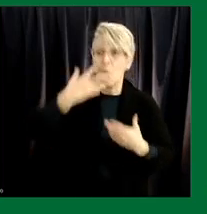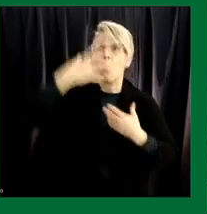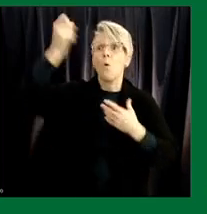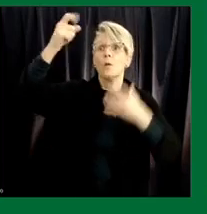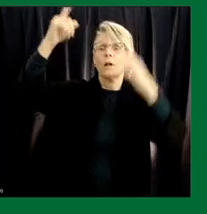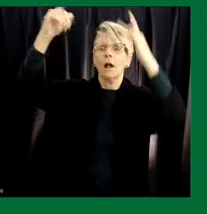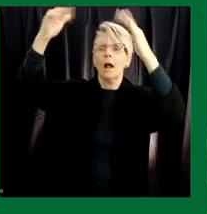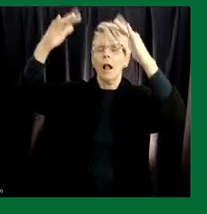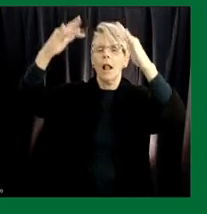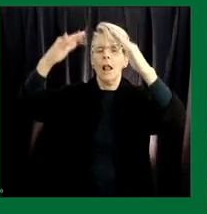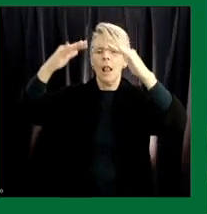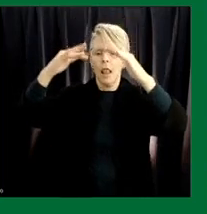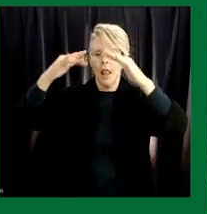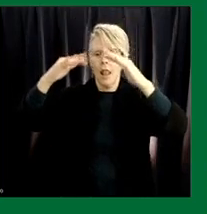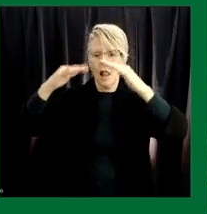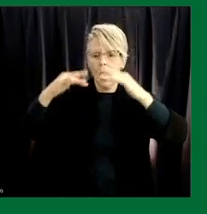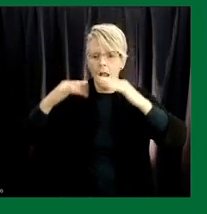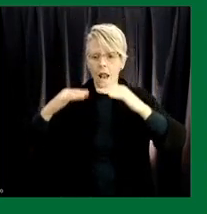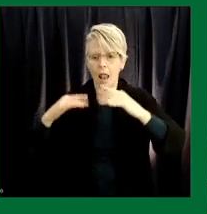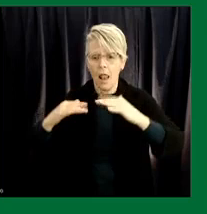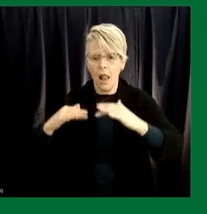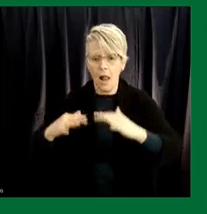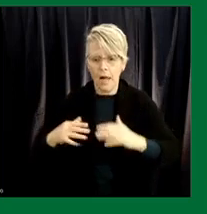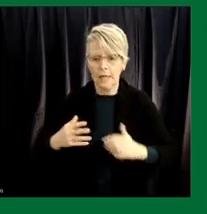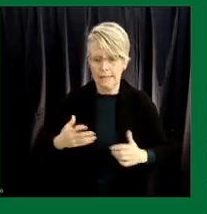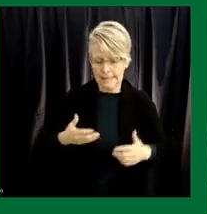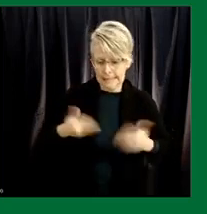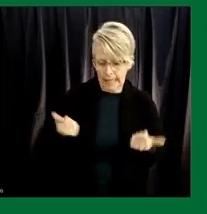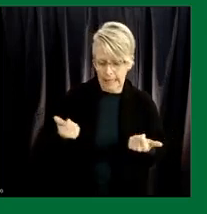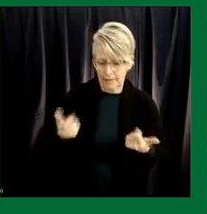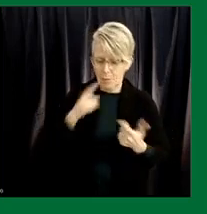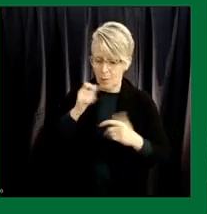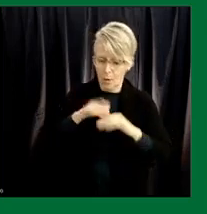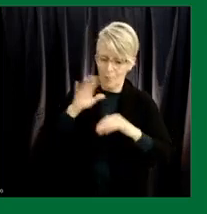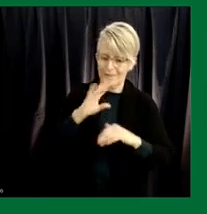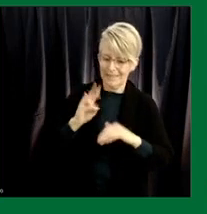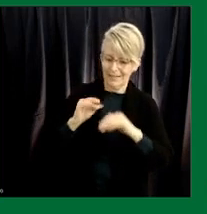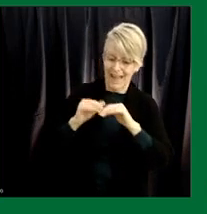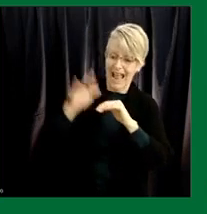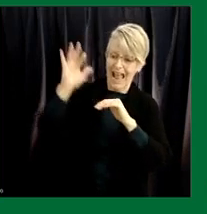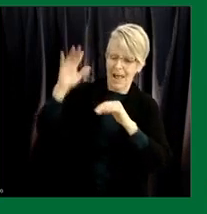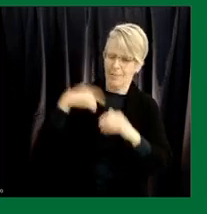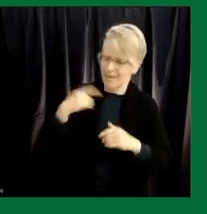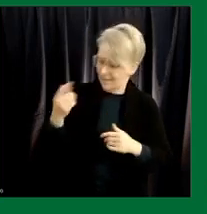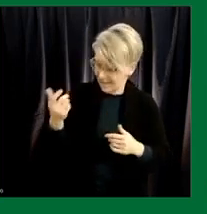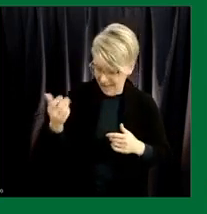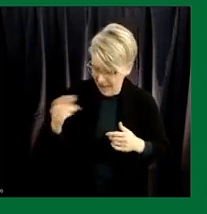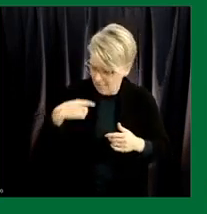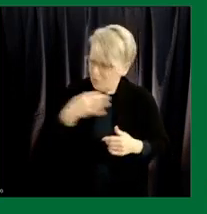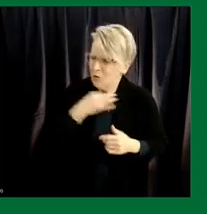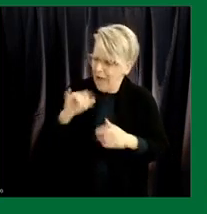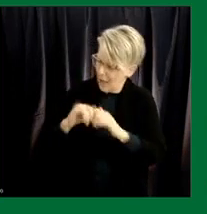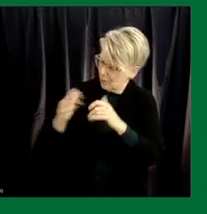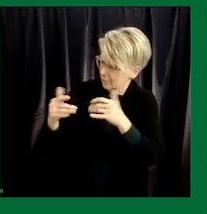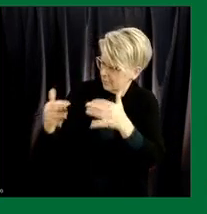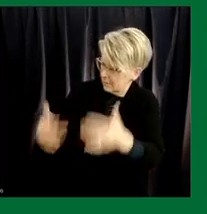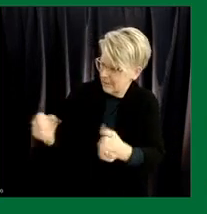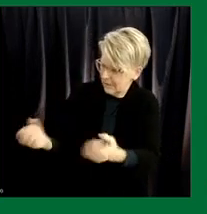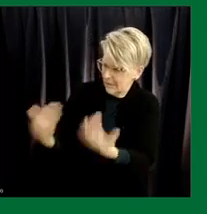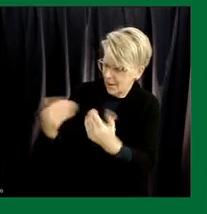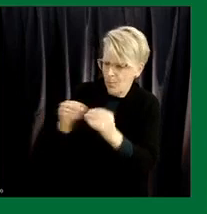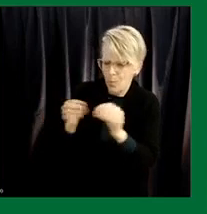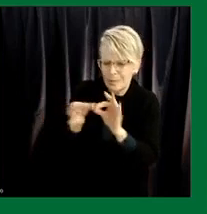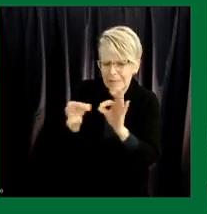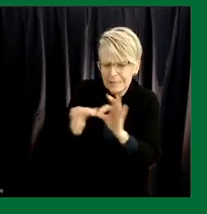the youngest in that in the uh 70 above age group but i think there's a sense of how that's proceeding can you provide a few more details about